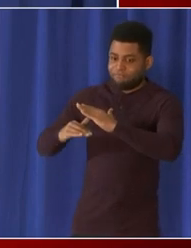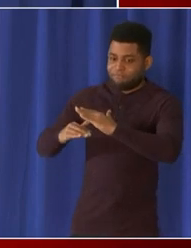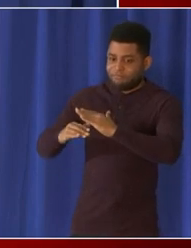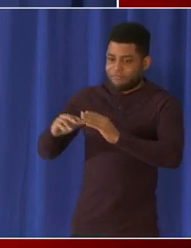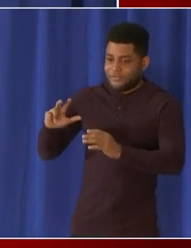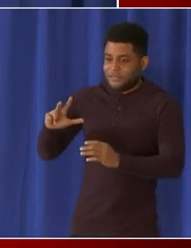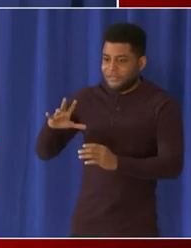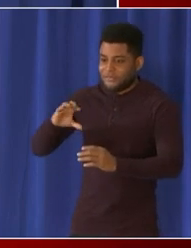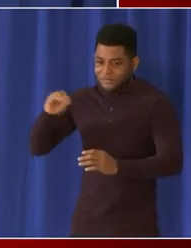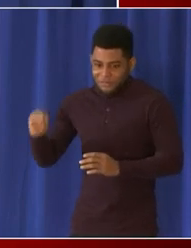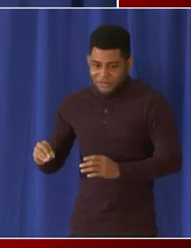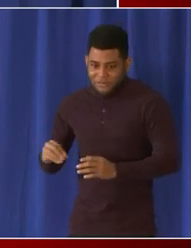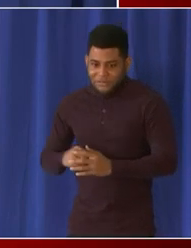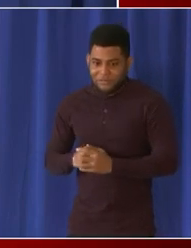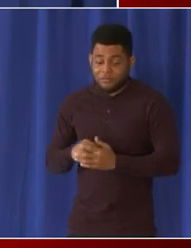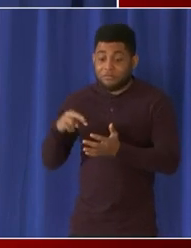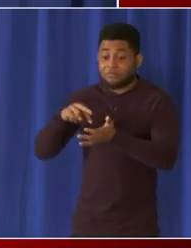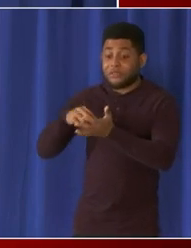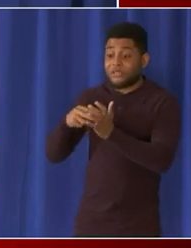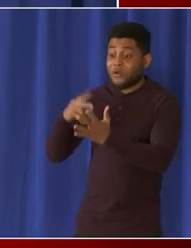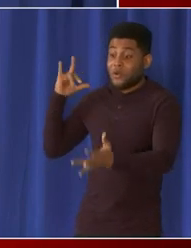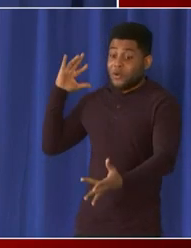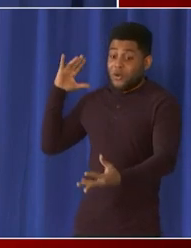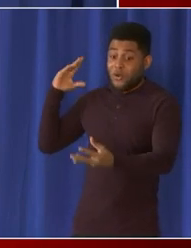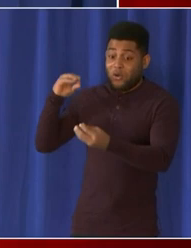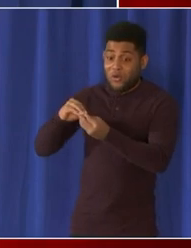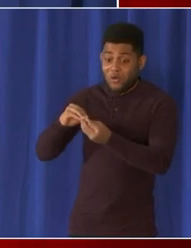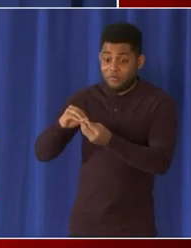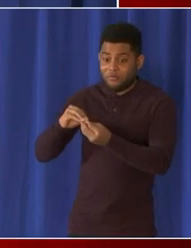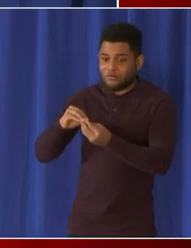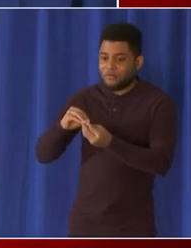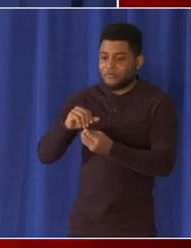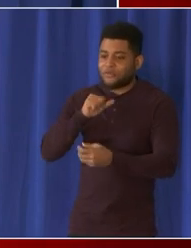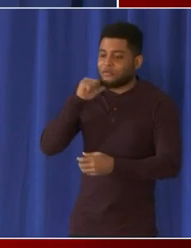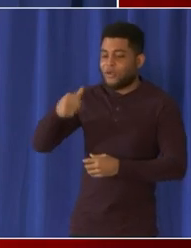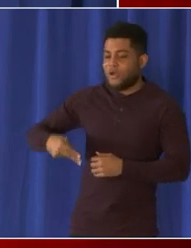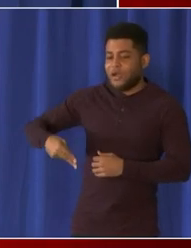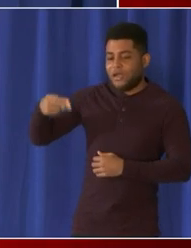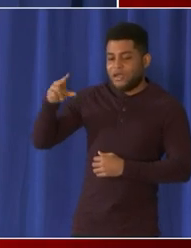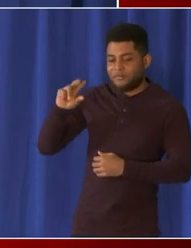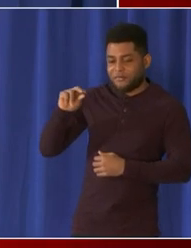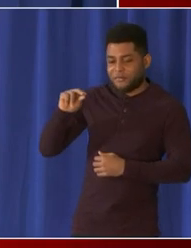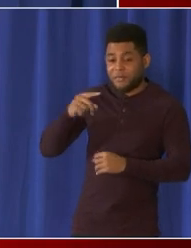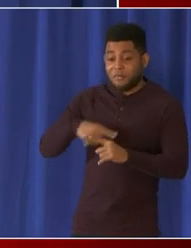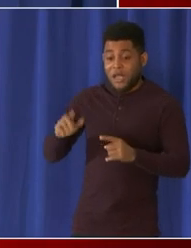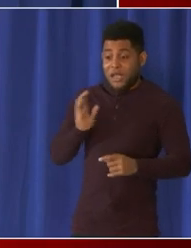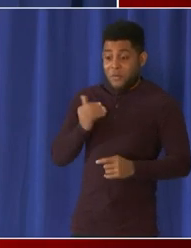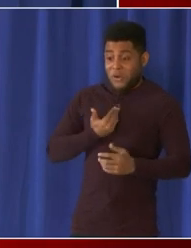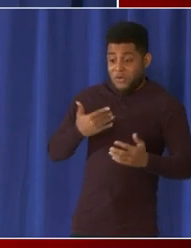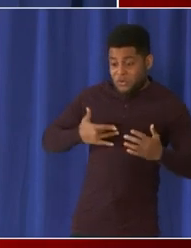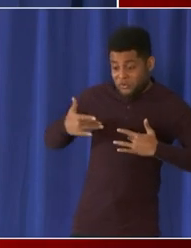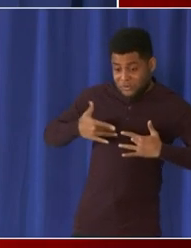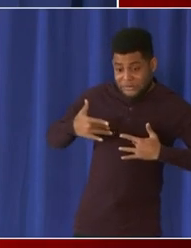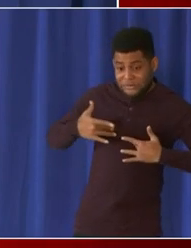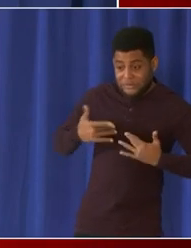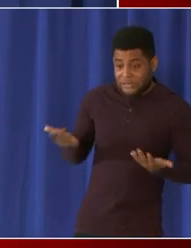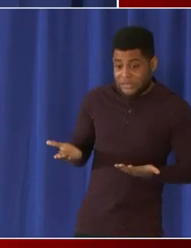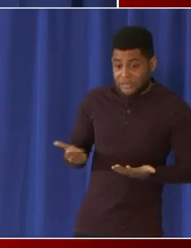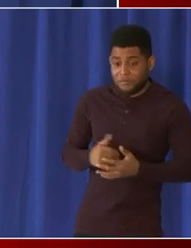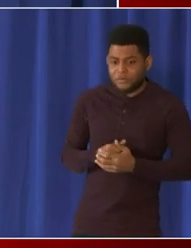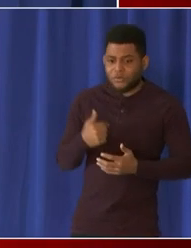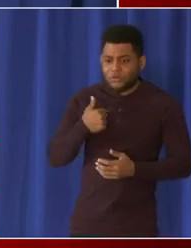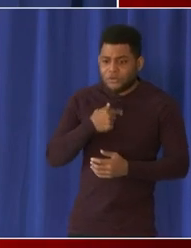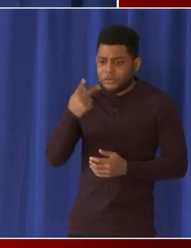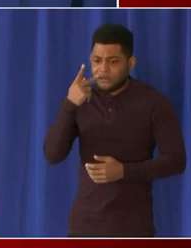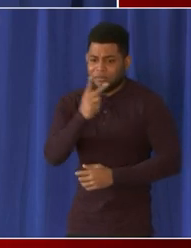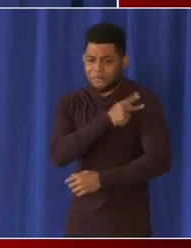uh so when we talk about overall capacity certainly not high the concern that we've talked about here uh is that you know we're